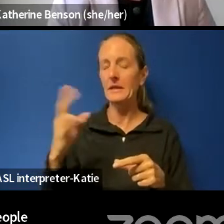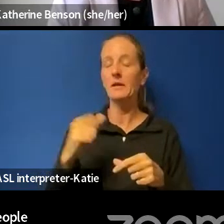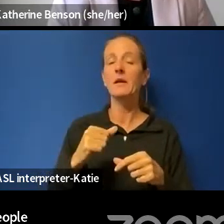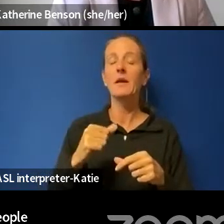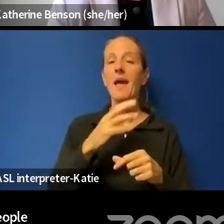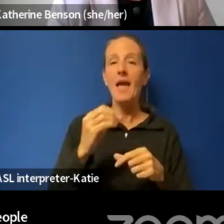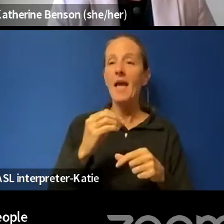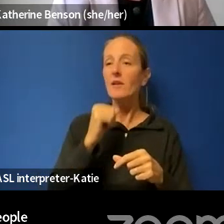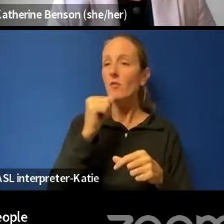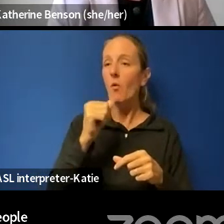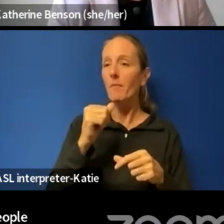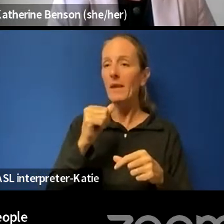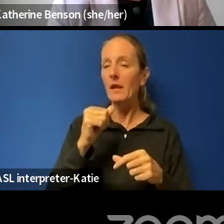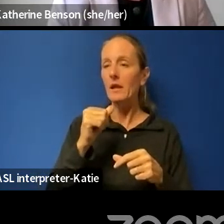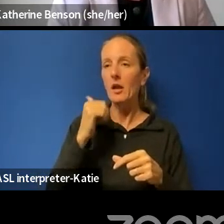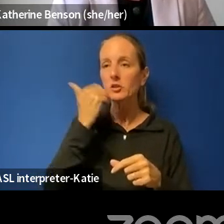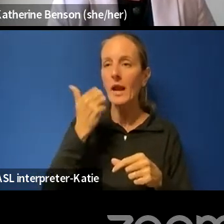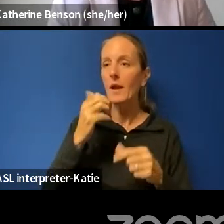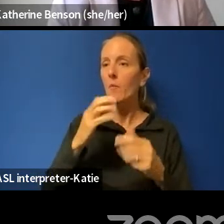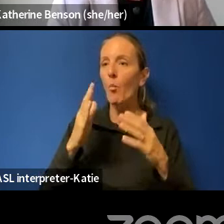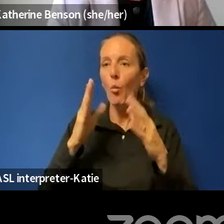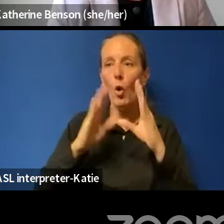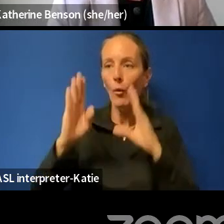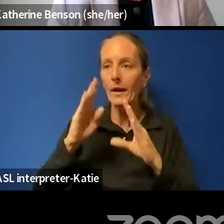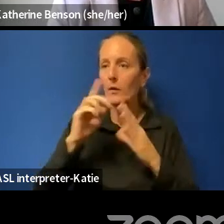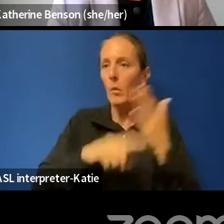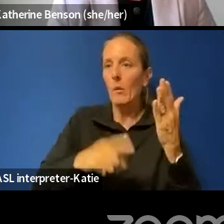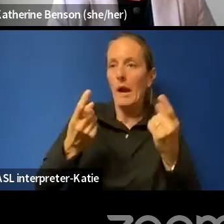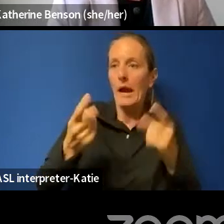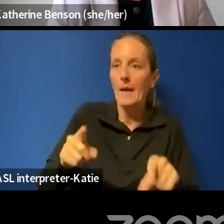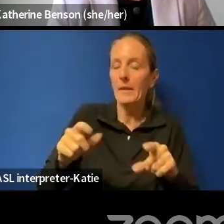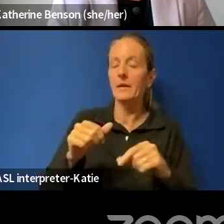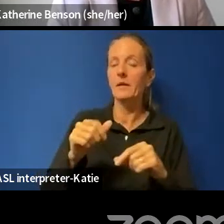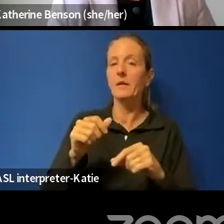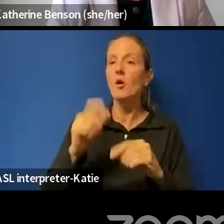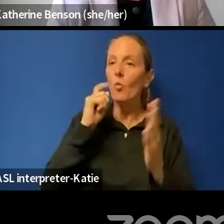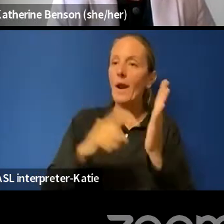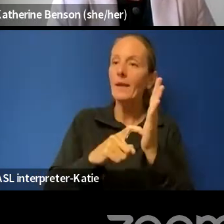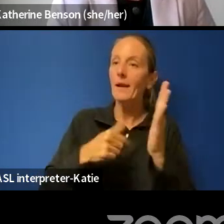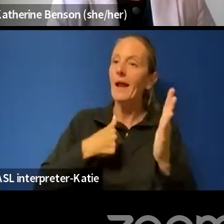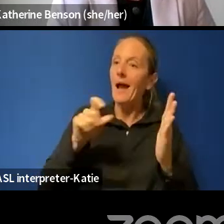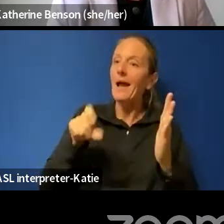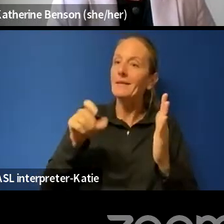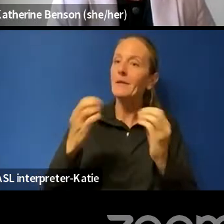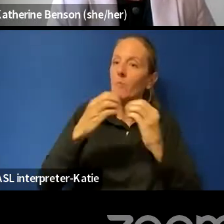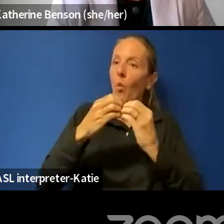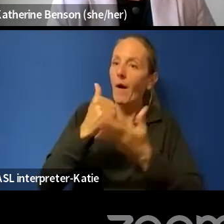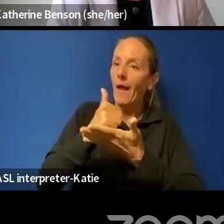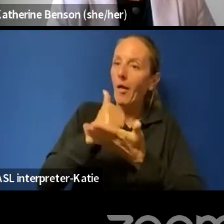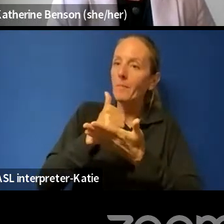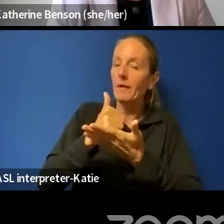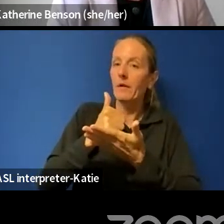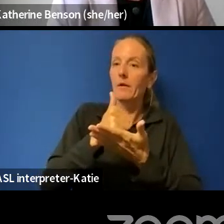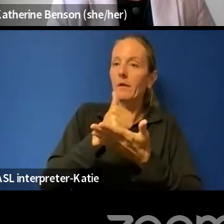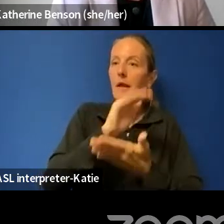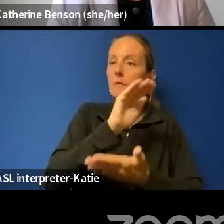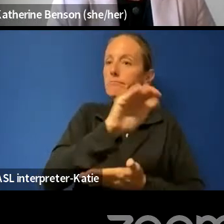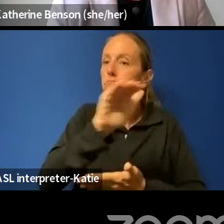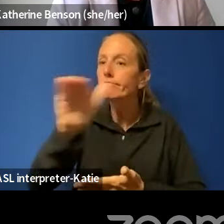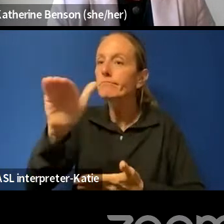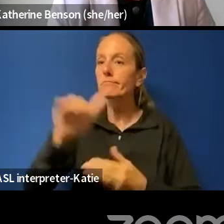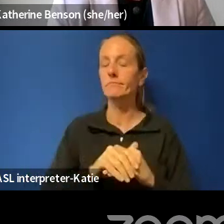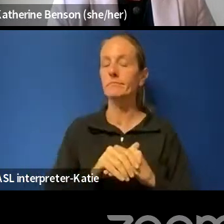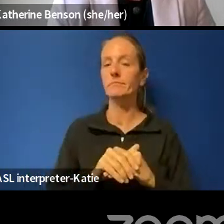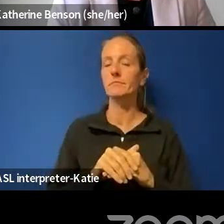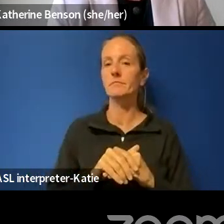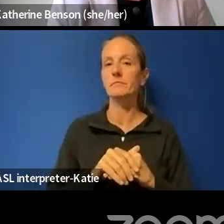ashamed or worried of like what's going to happen. And I think recognizing that you need that help and, and doing what it takes to get that there